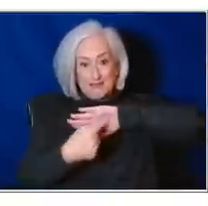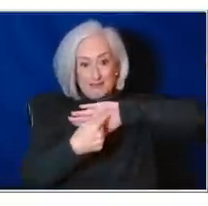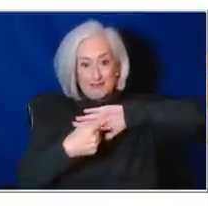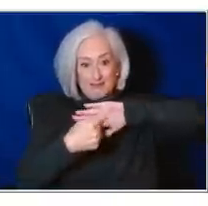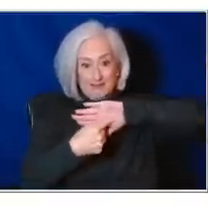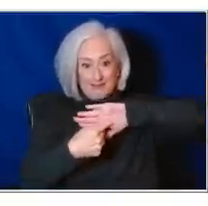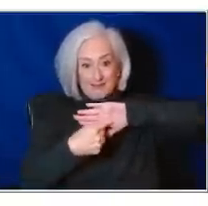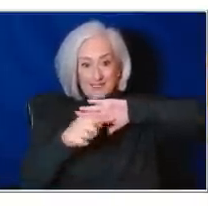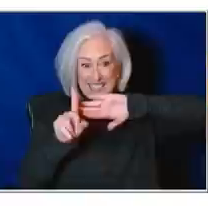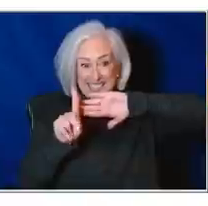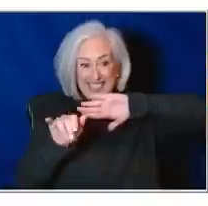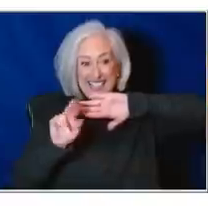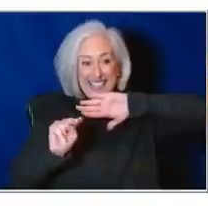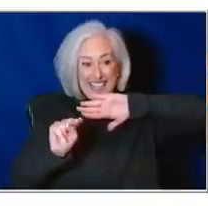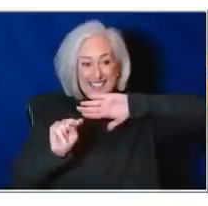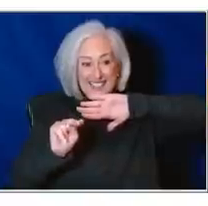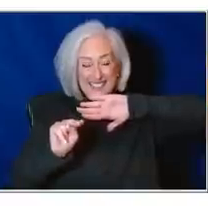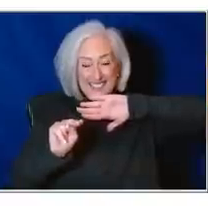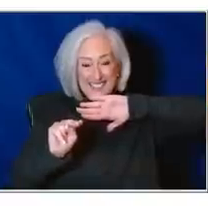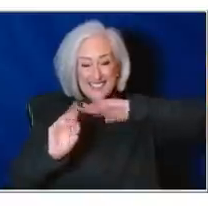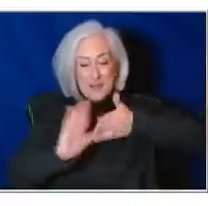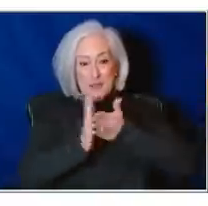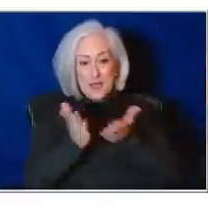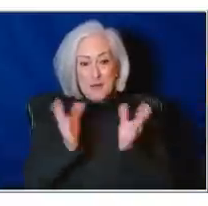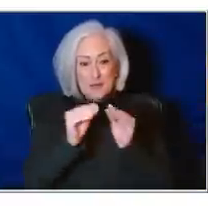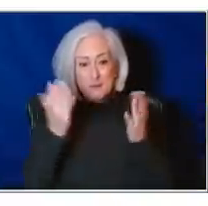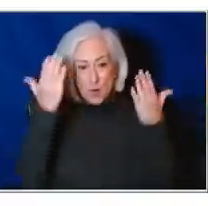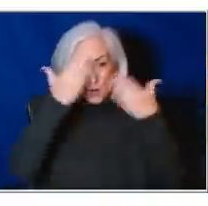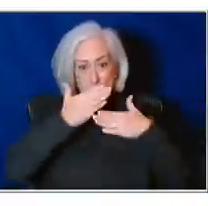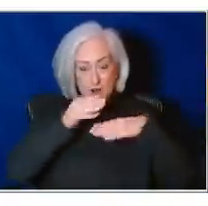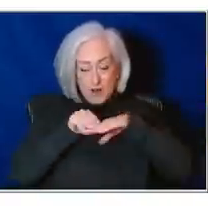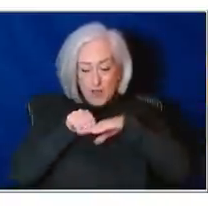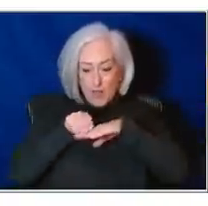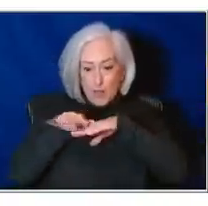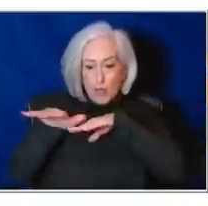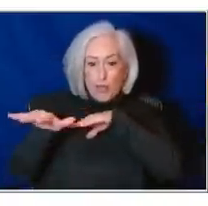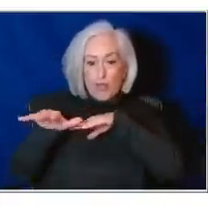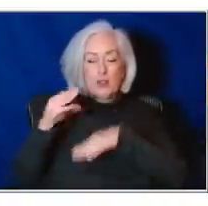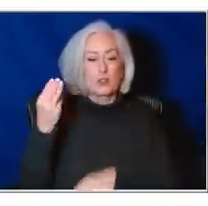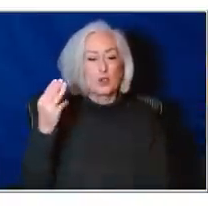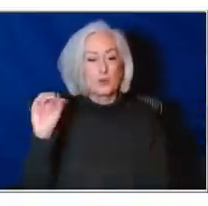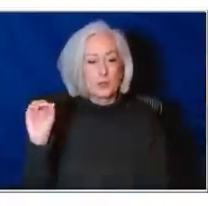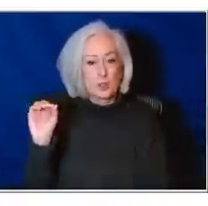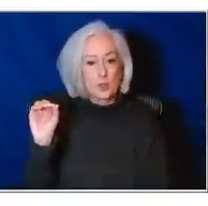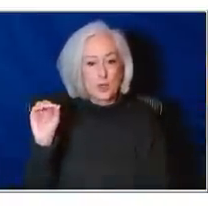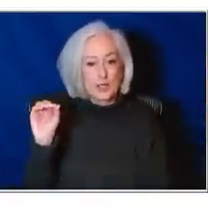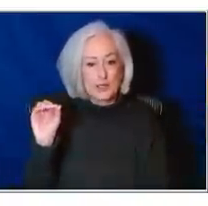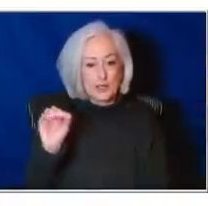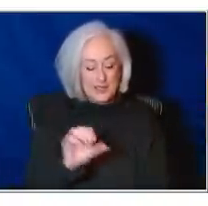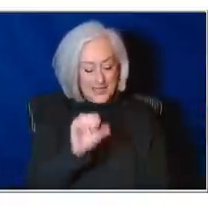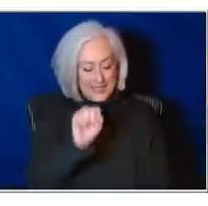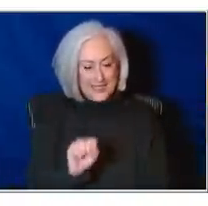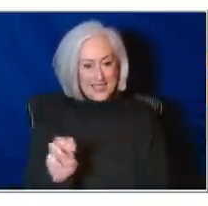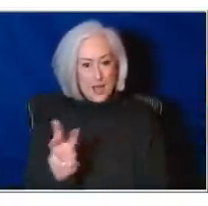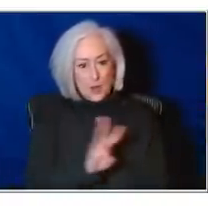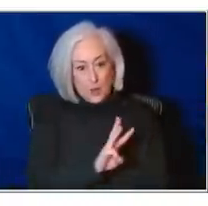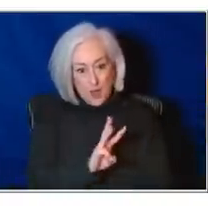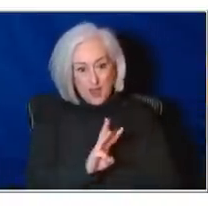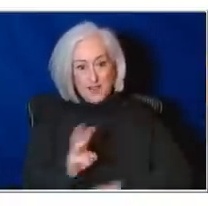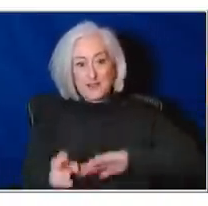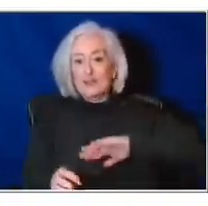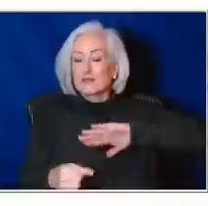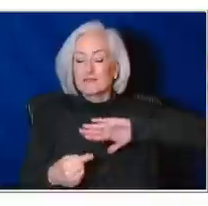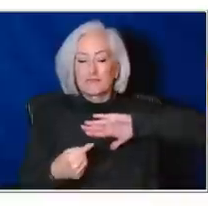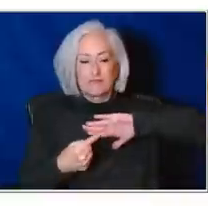Kansas is starting to light up and spilling into Missouri. And of course, there's been the one the outbreak in the southwest that hasn't really quieted down too